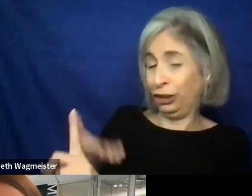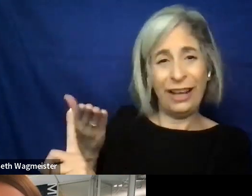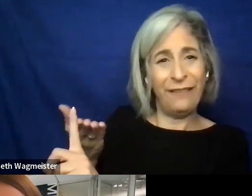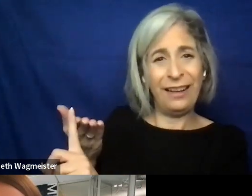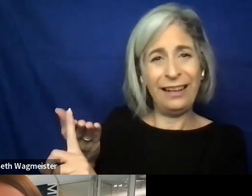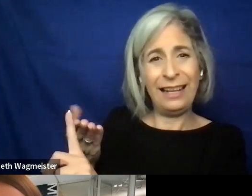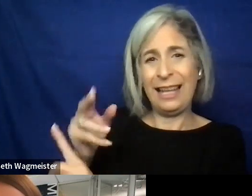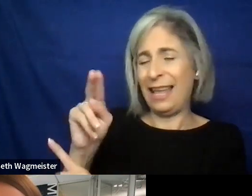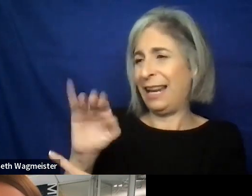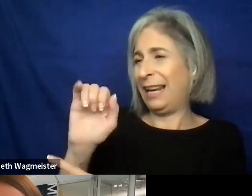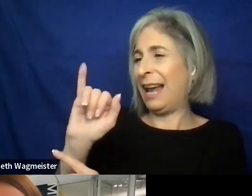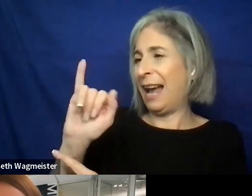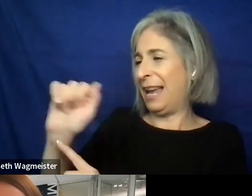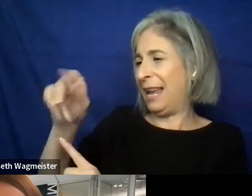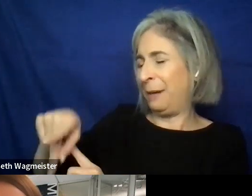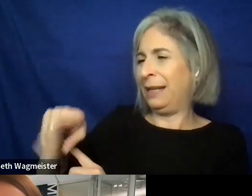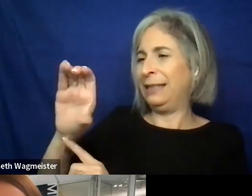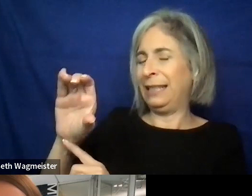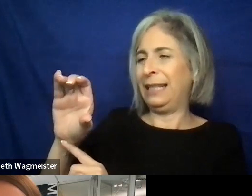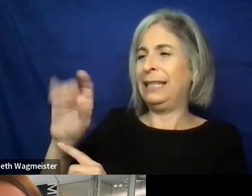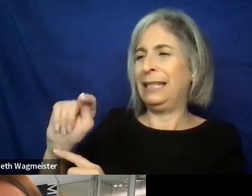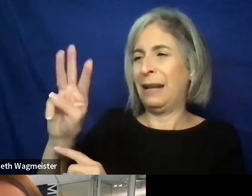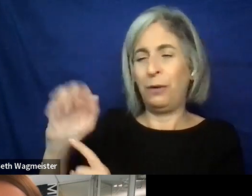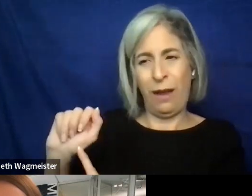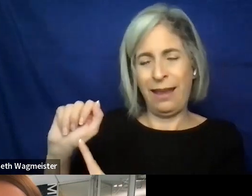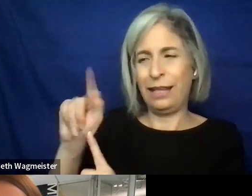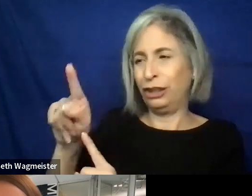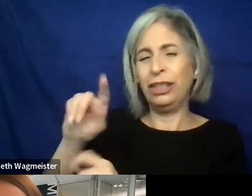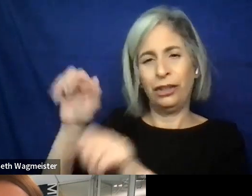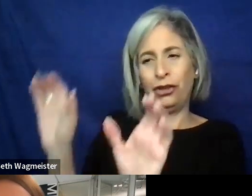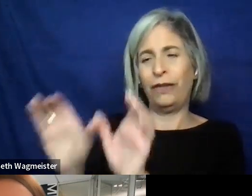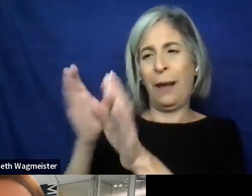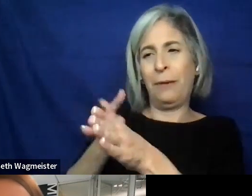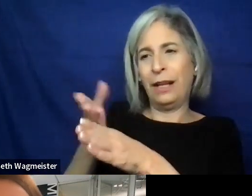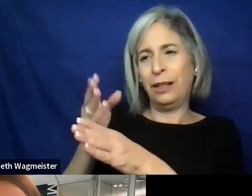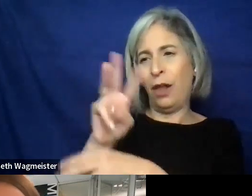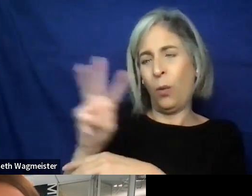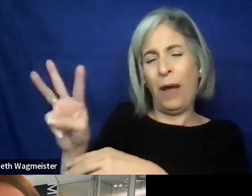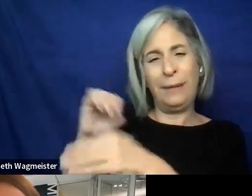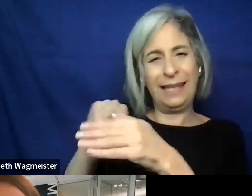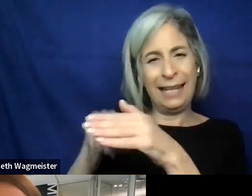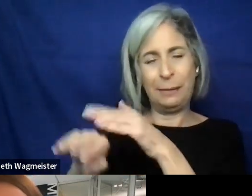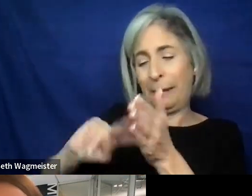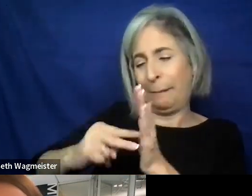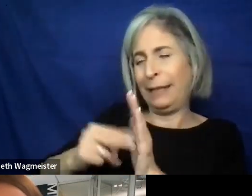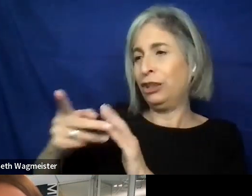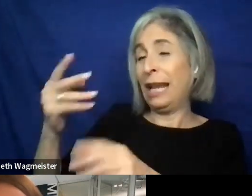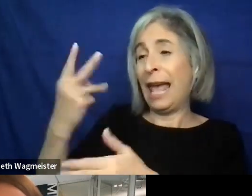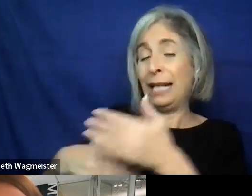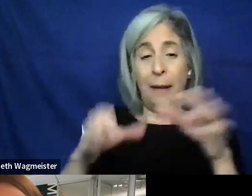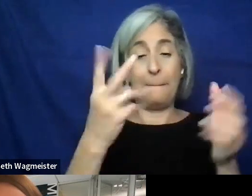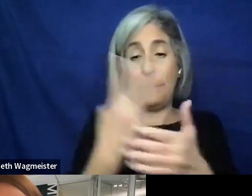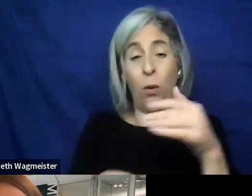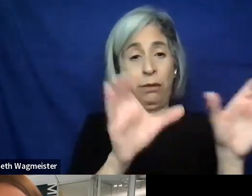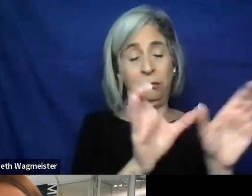IAAP CPWA. So she's a certified professional web accessibility, meaning that she holds both our